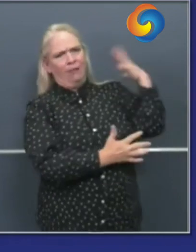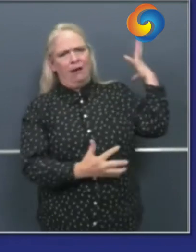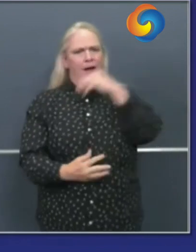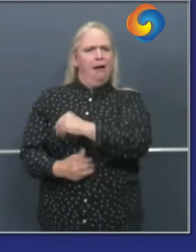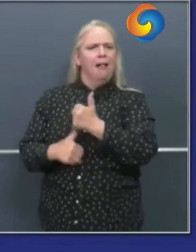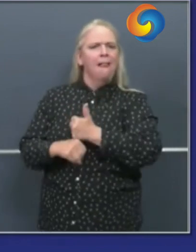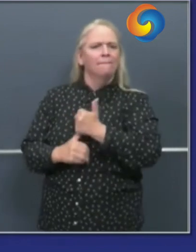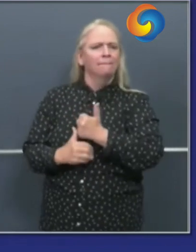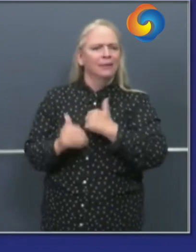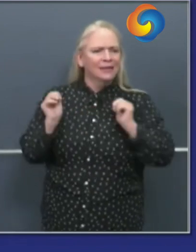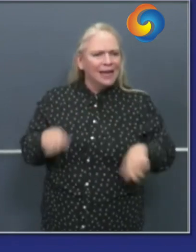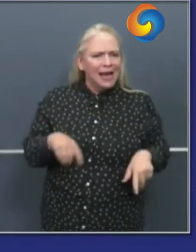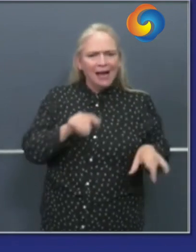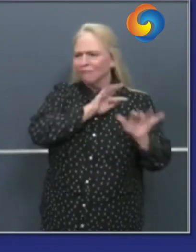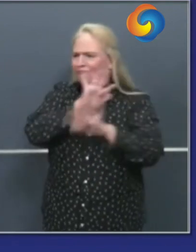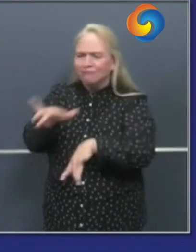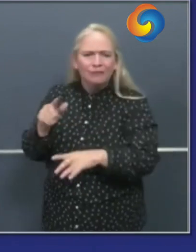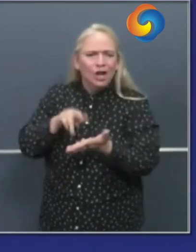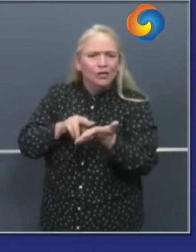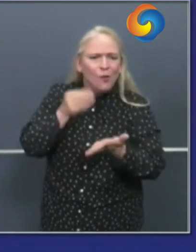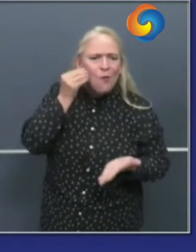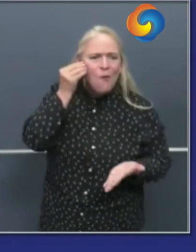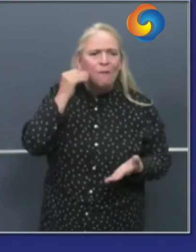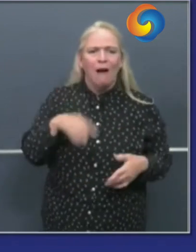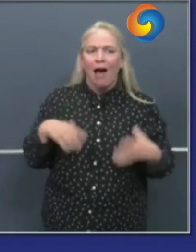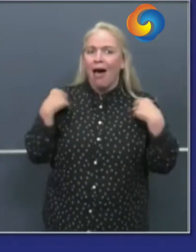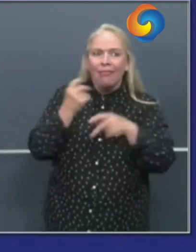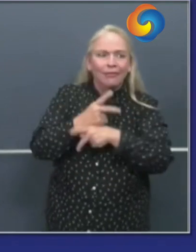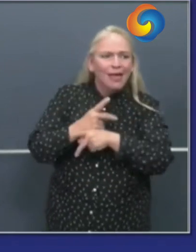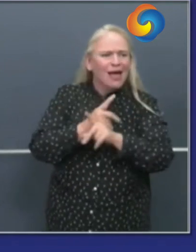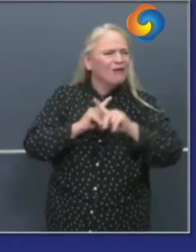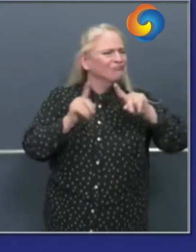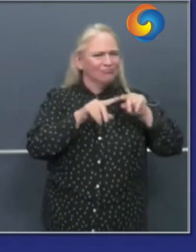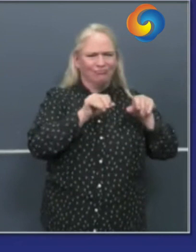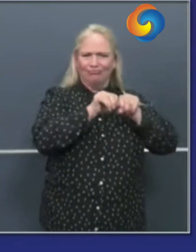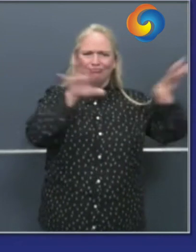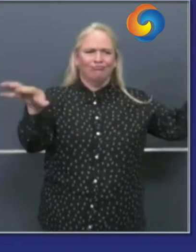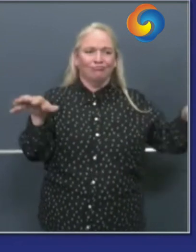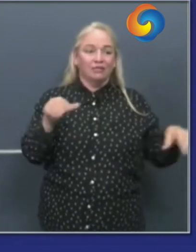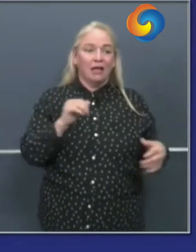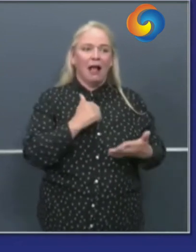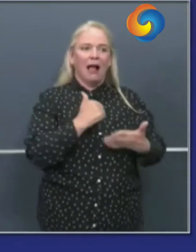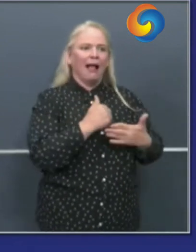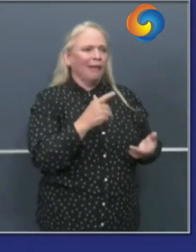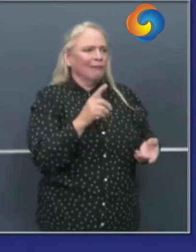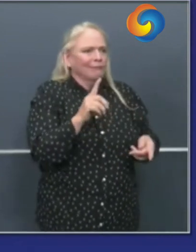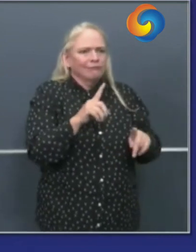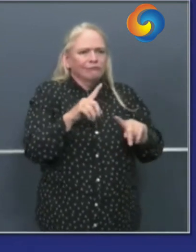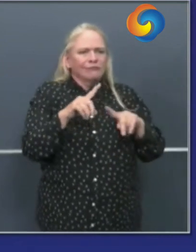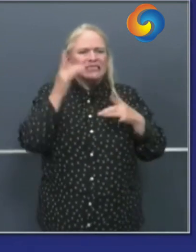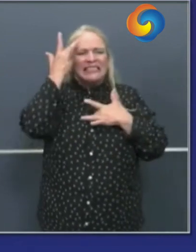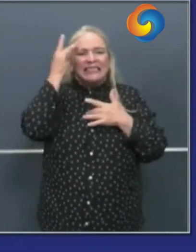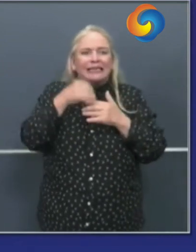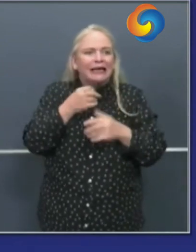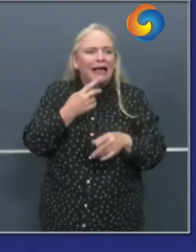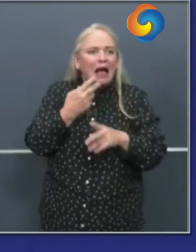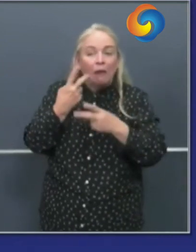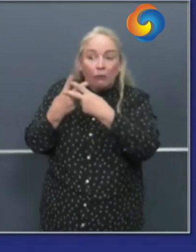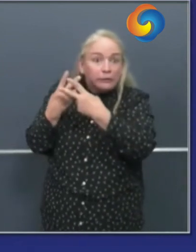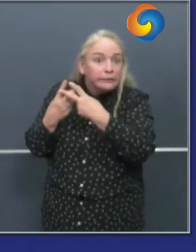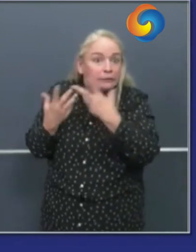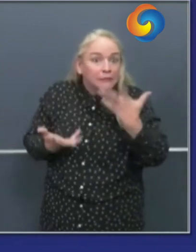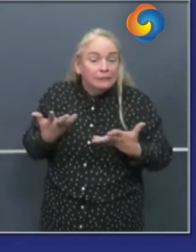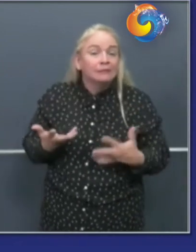with our corrections facilities and providing staffing and expertise and as well providing alternative care facility